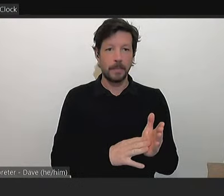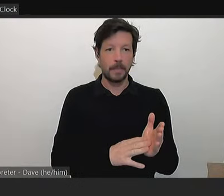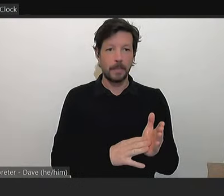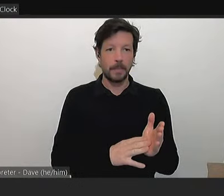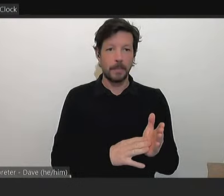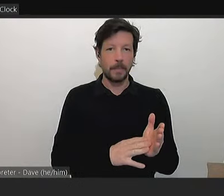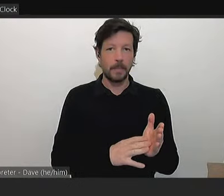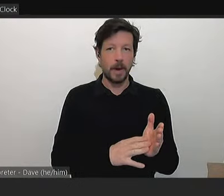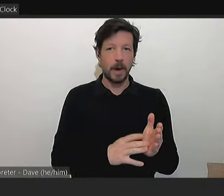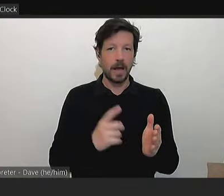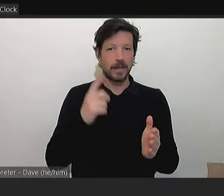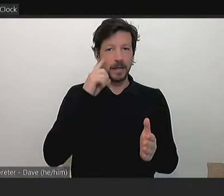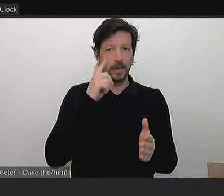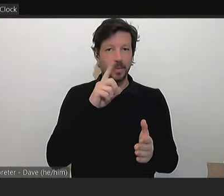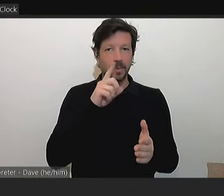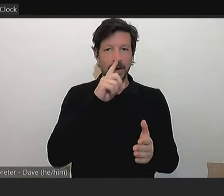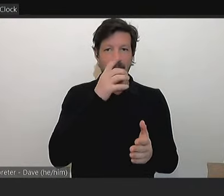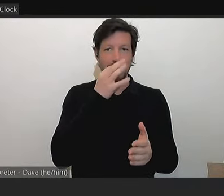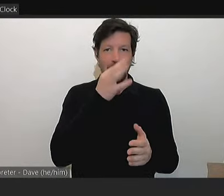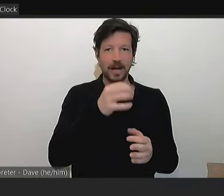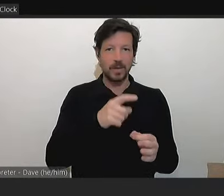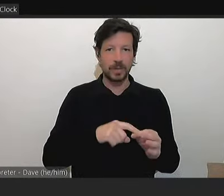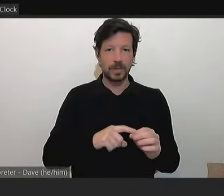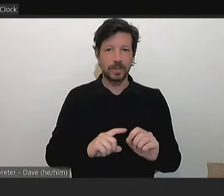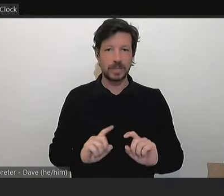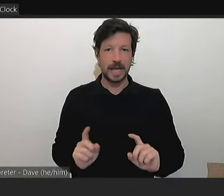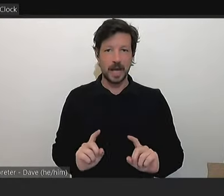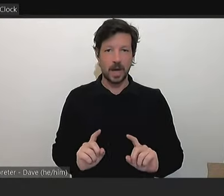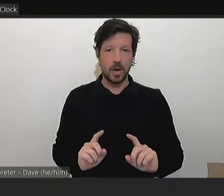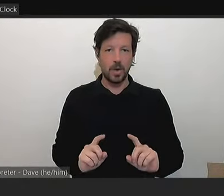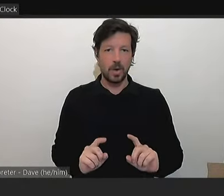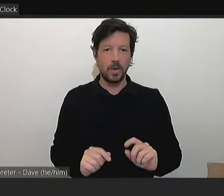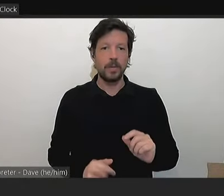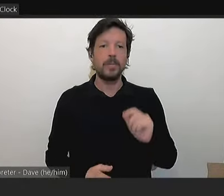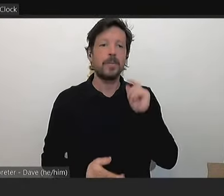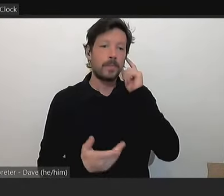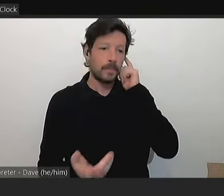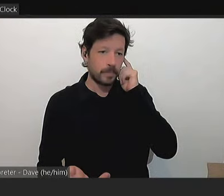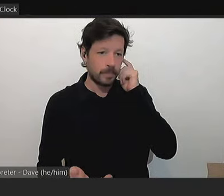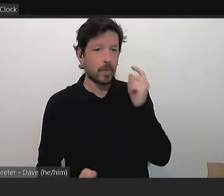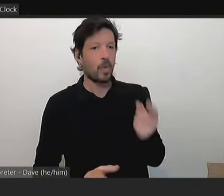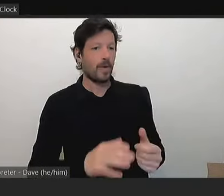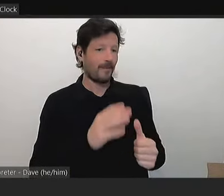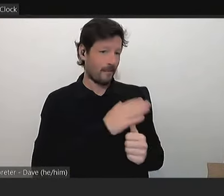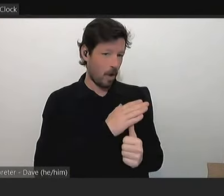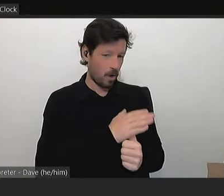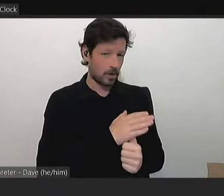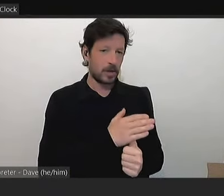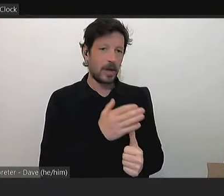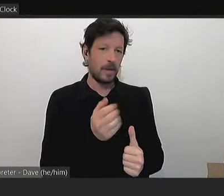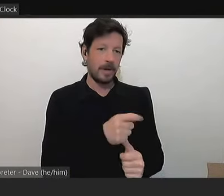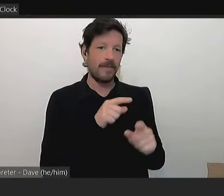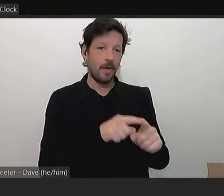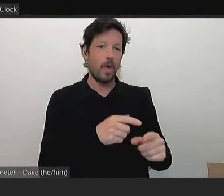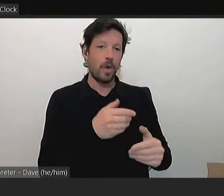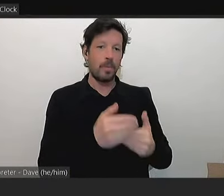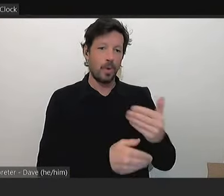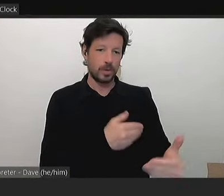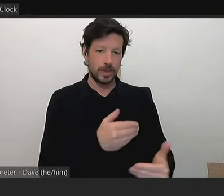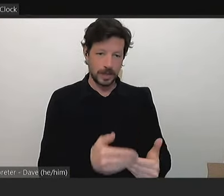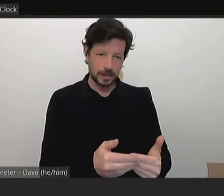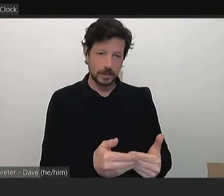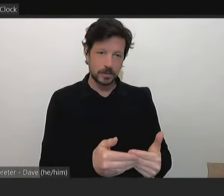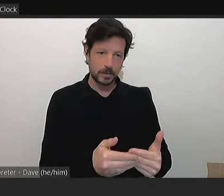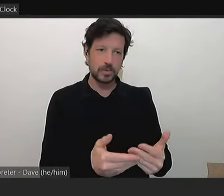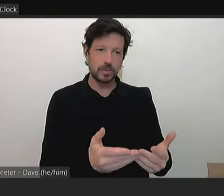ask questions now. Through you, Mayor. firstly, we need to go through the process of actually accepting it